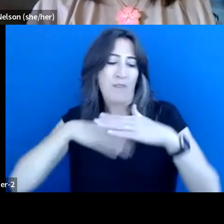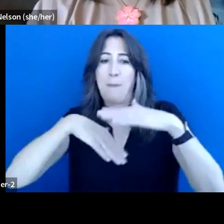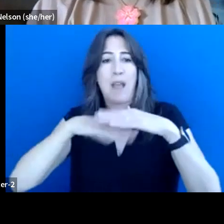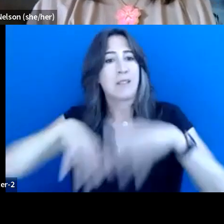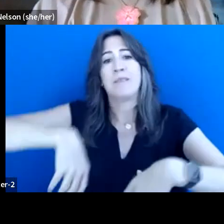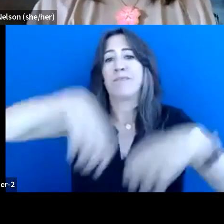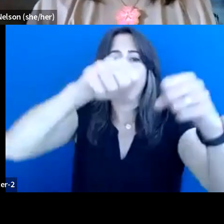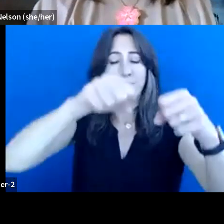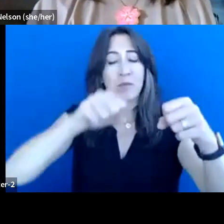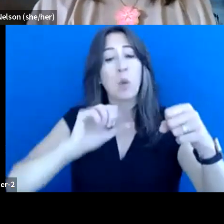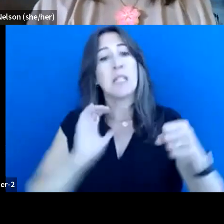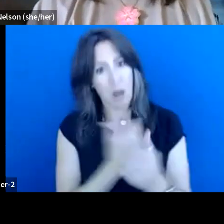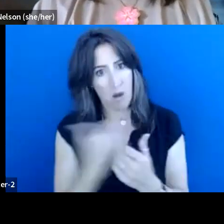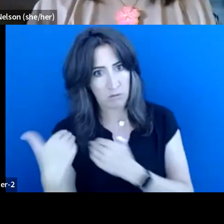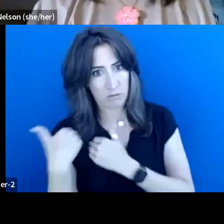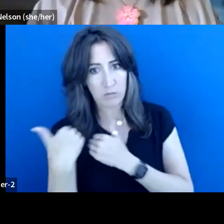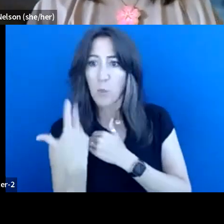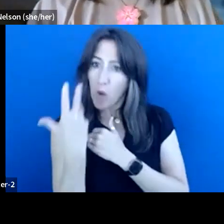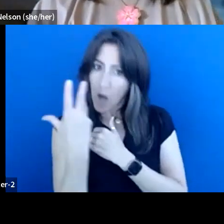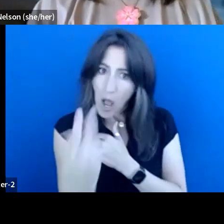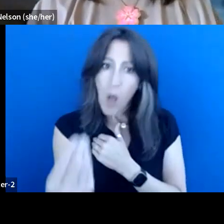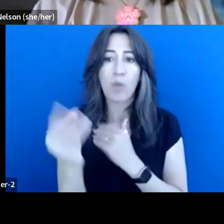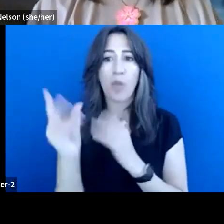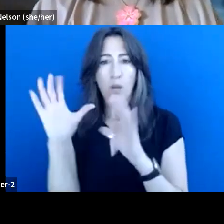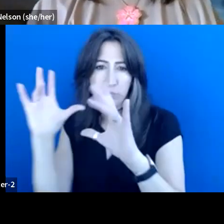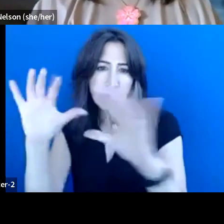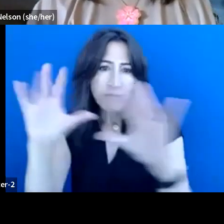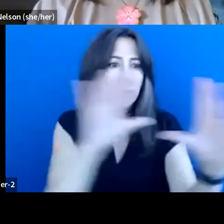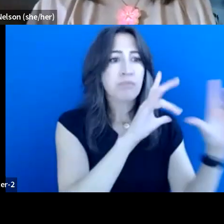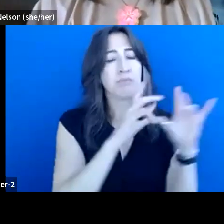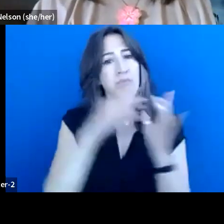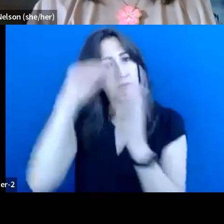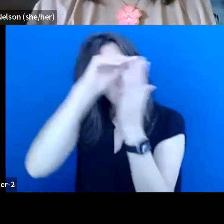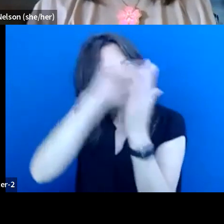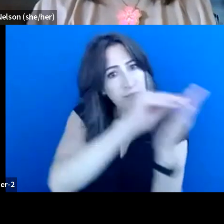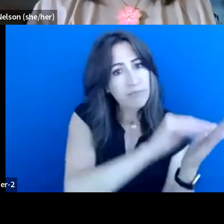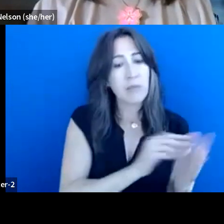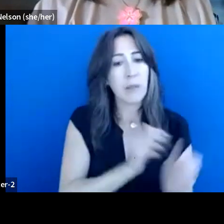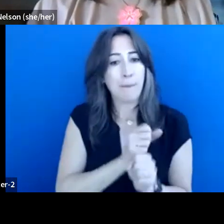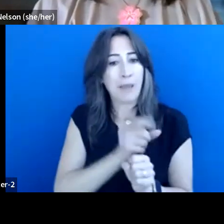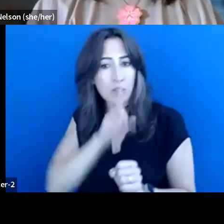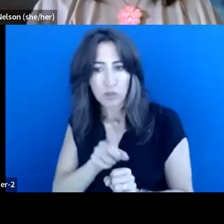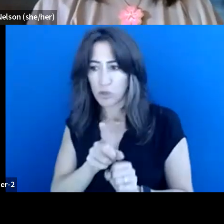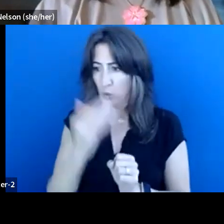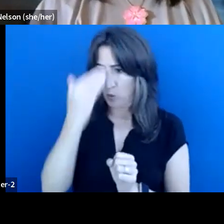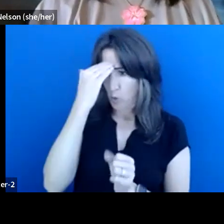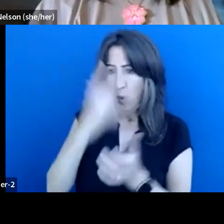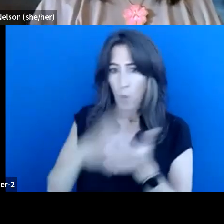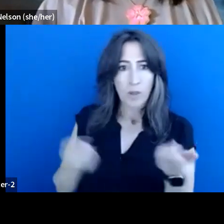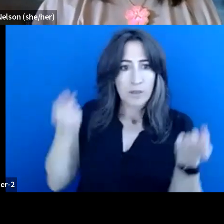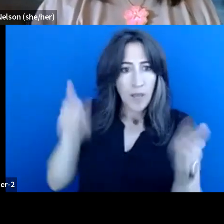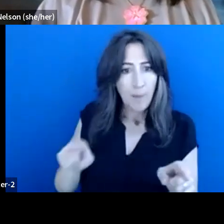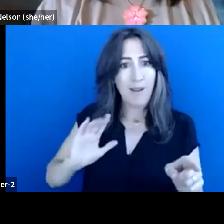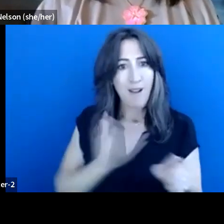responsibility anyway. We're out there and collecting that data and making sure that we're making informed decisions. And if there